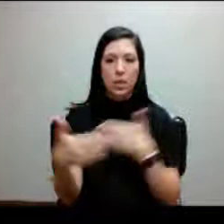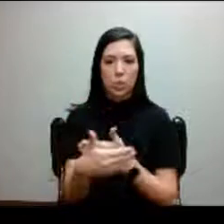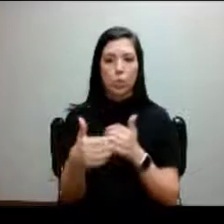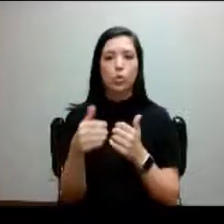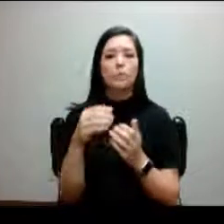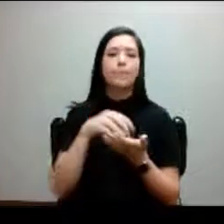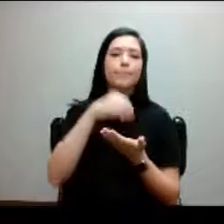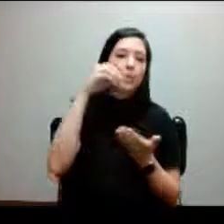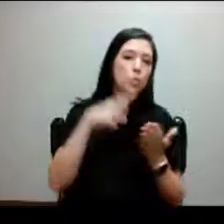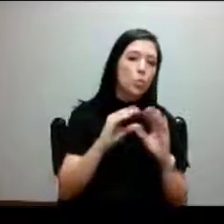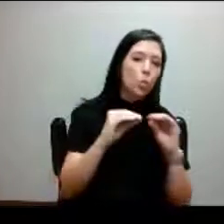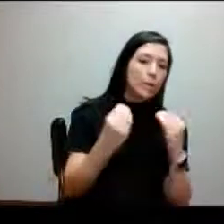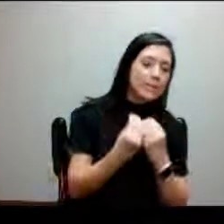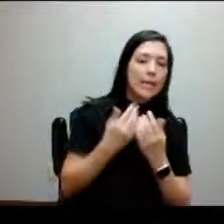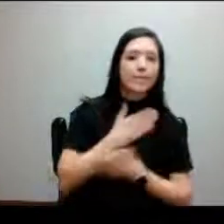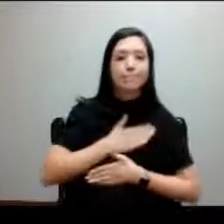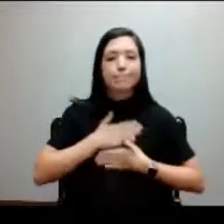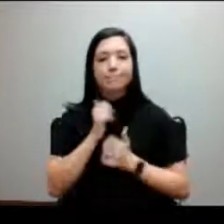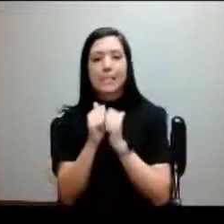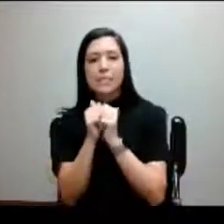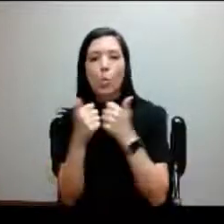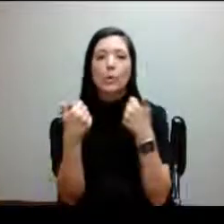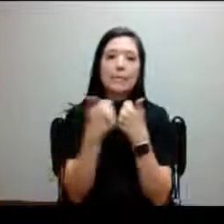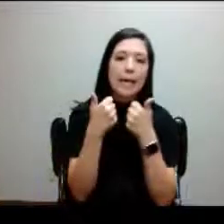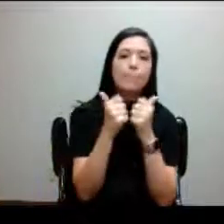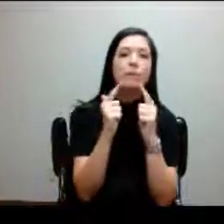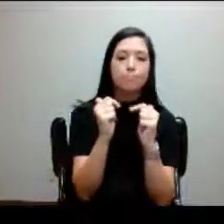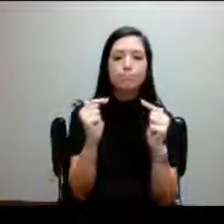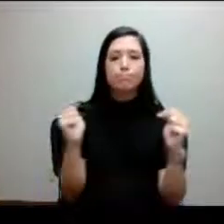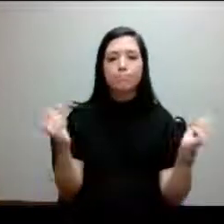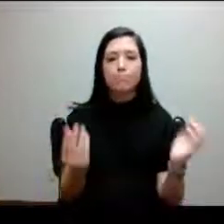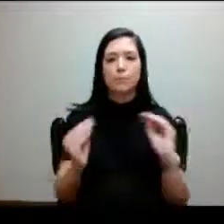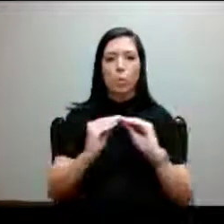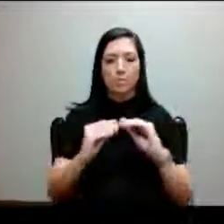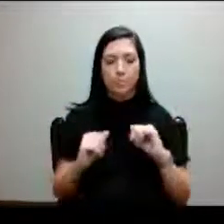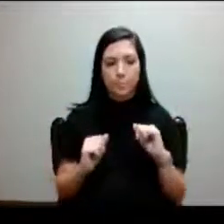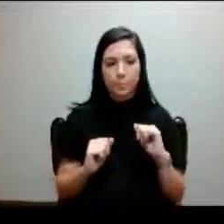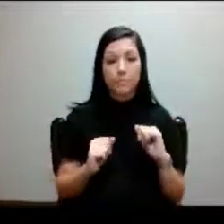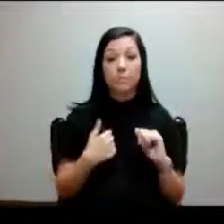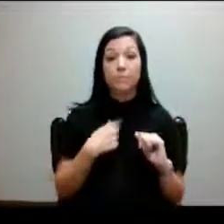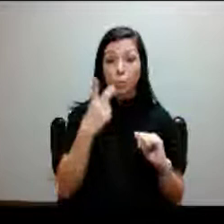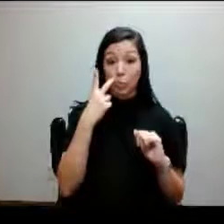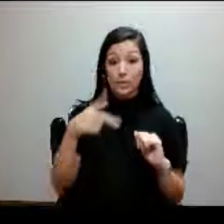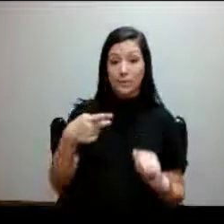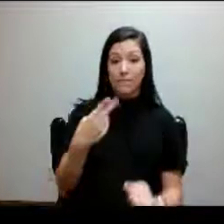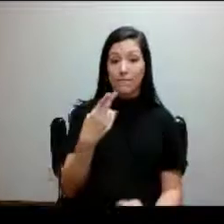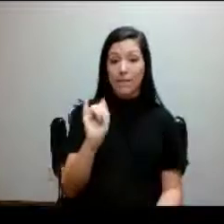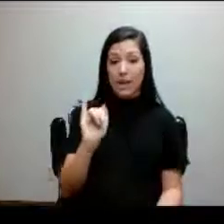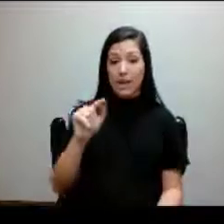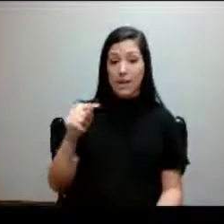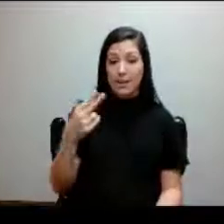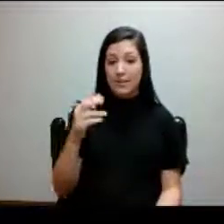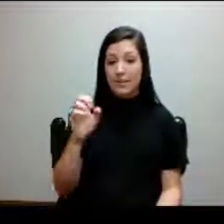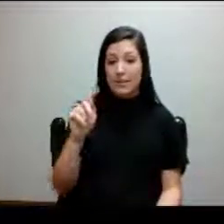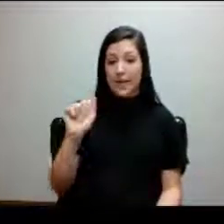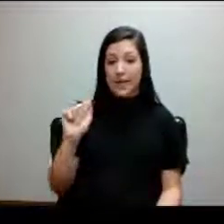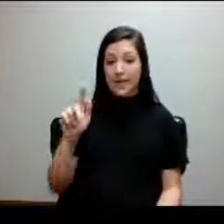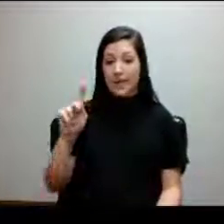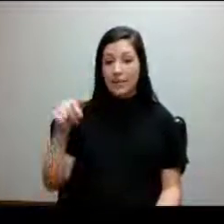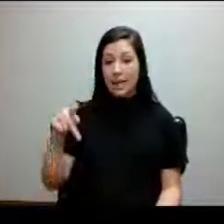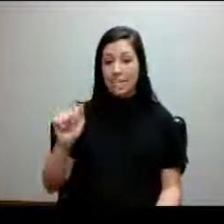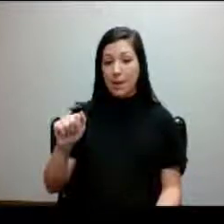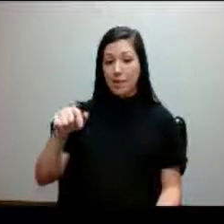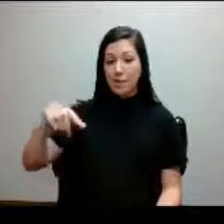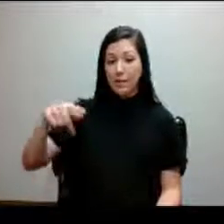service, rec sports, gaming, and more. You'll see here that our Phi Theta Kappa chapter here at Trinity River campus